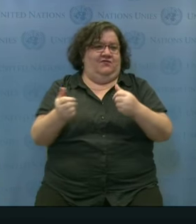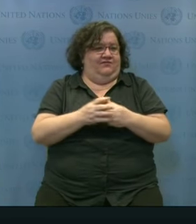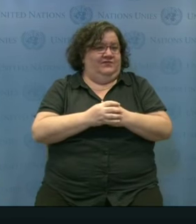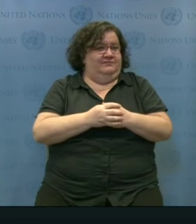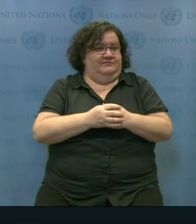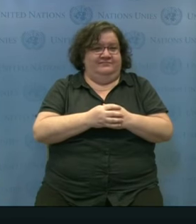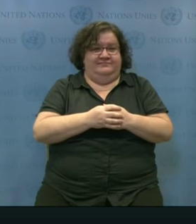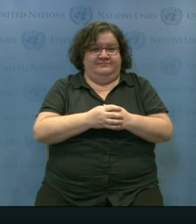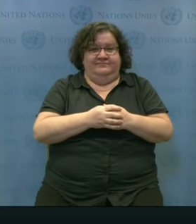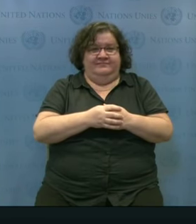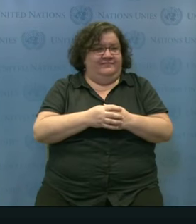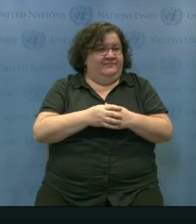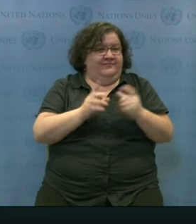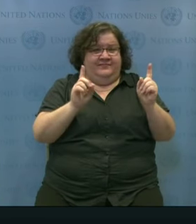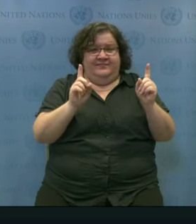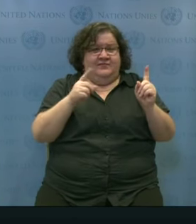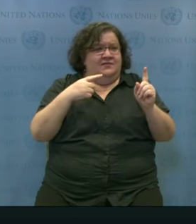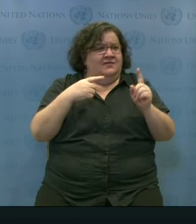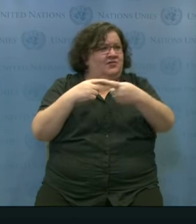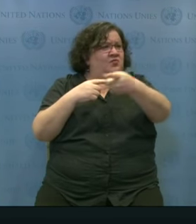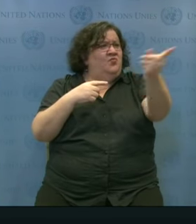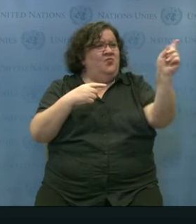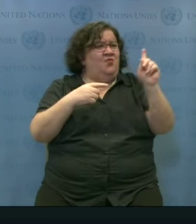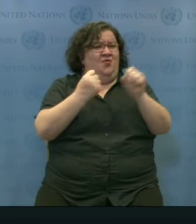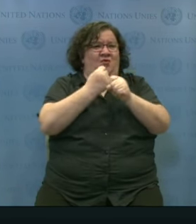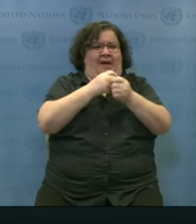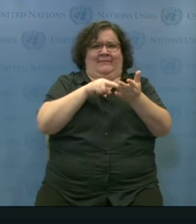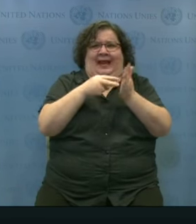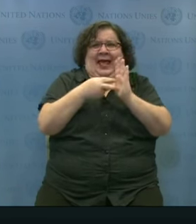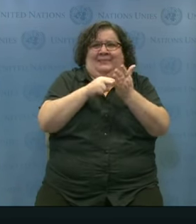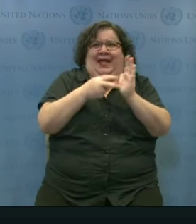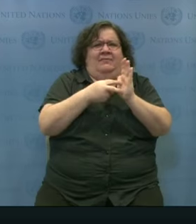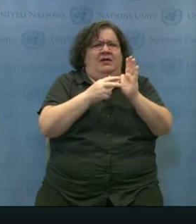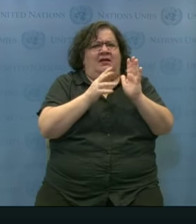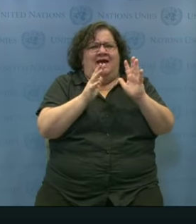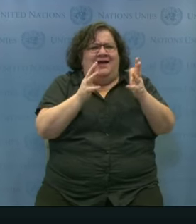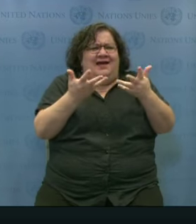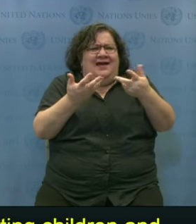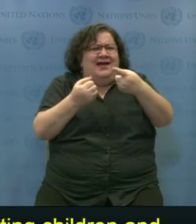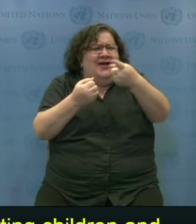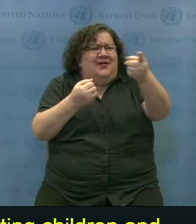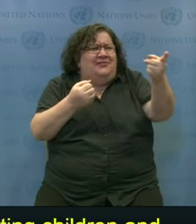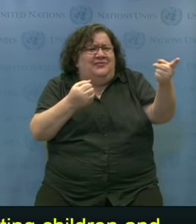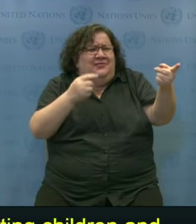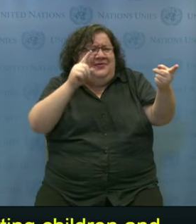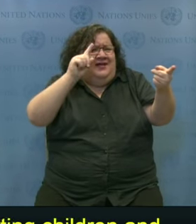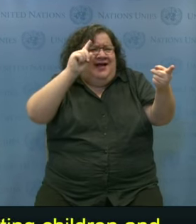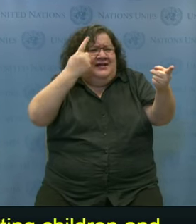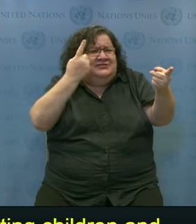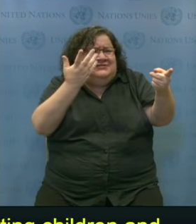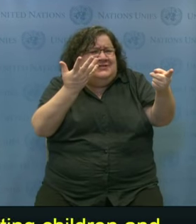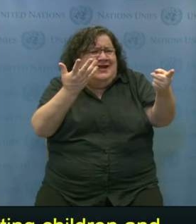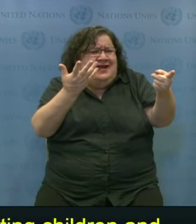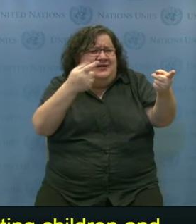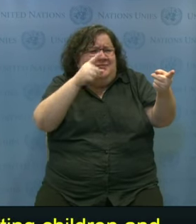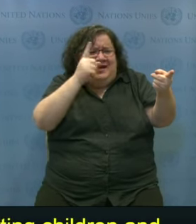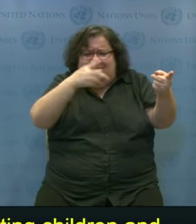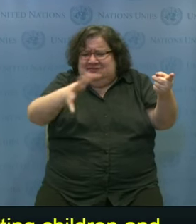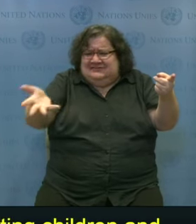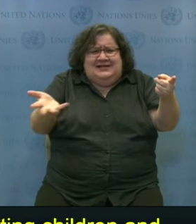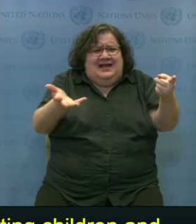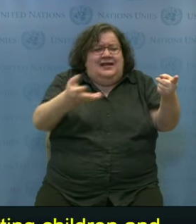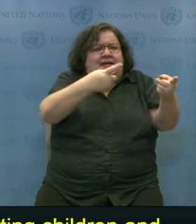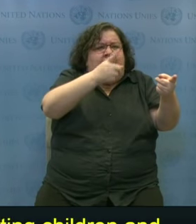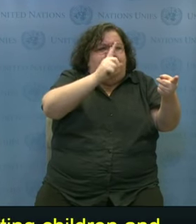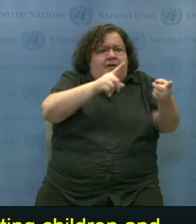Unless we are able to bring about this fundamental understanding and change and operationalize it into our programs, when we do a risk analysis